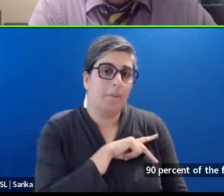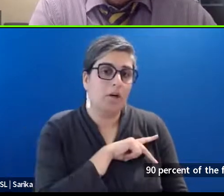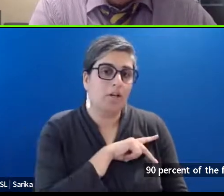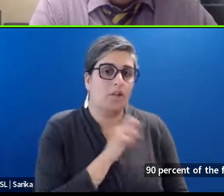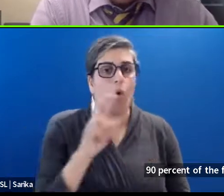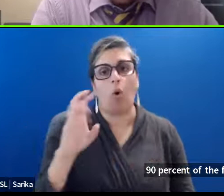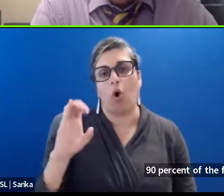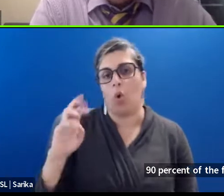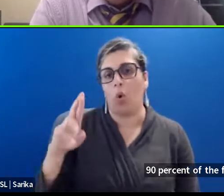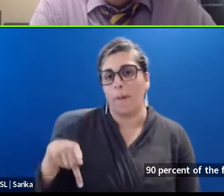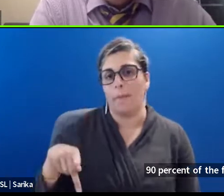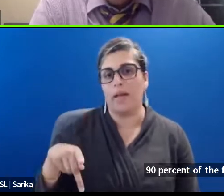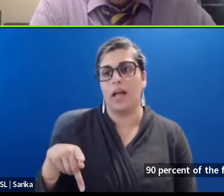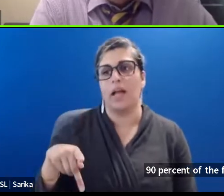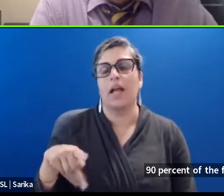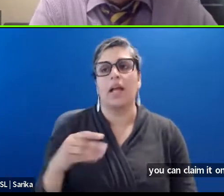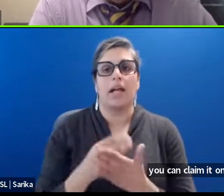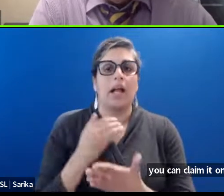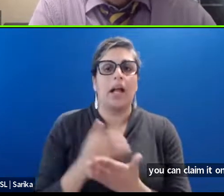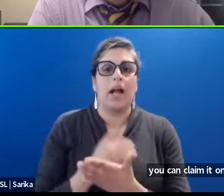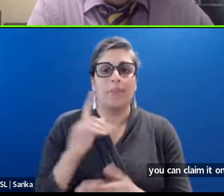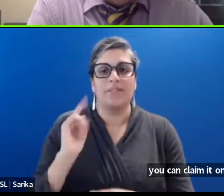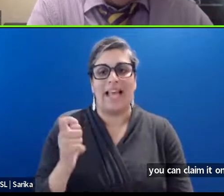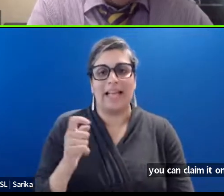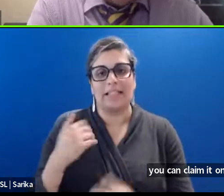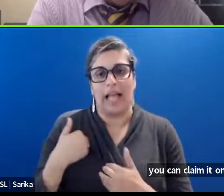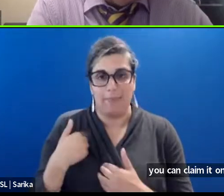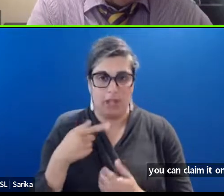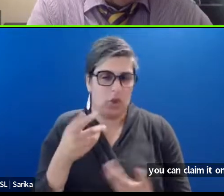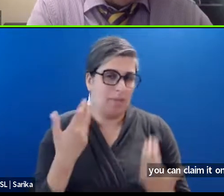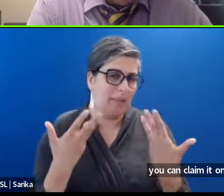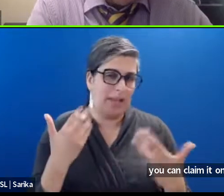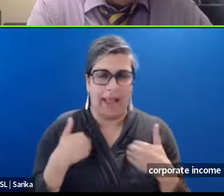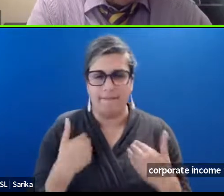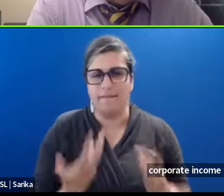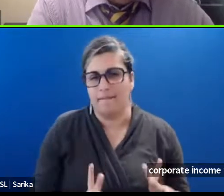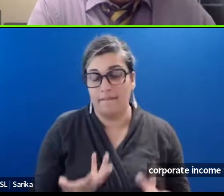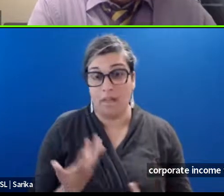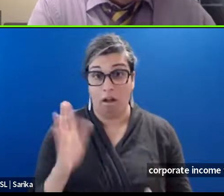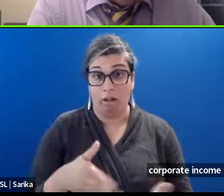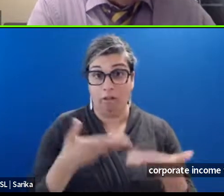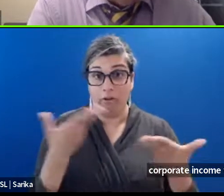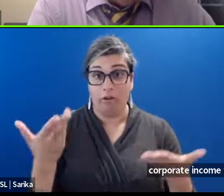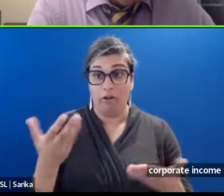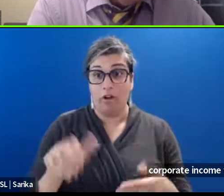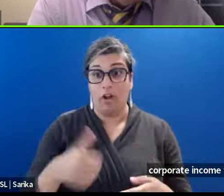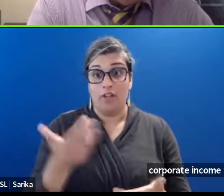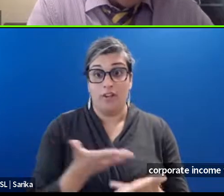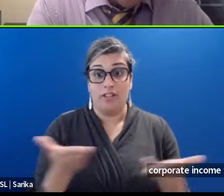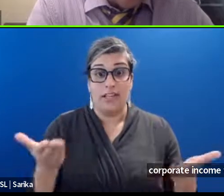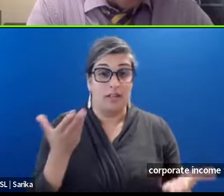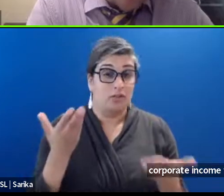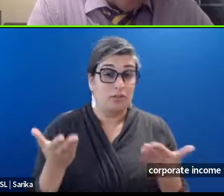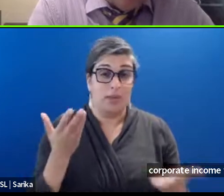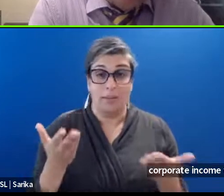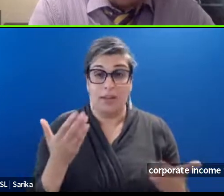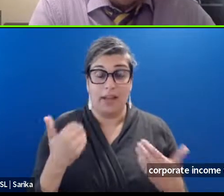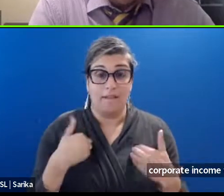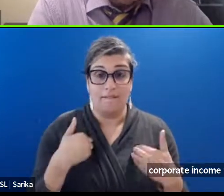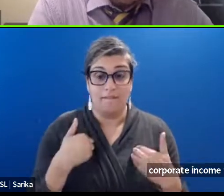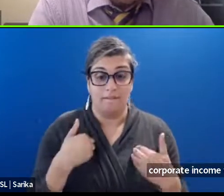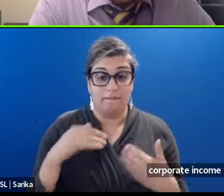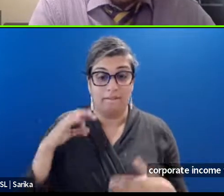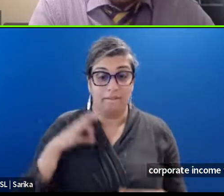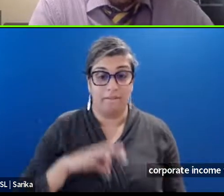income tax liability. You may have. Um. Are there things that we. Offer. To help. That. Benefit you.